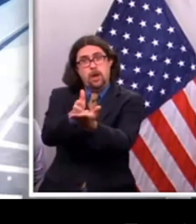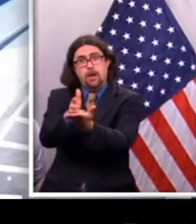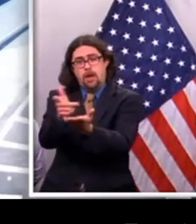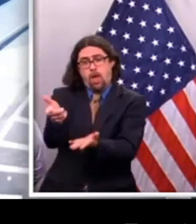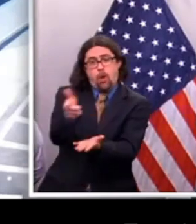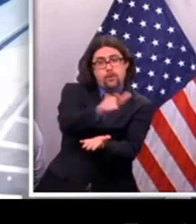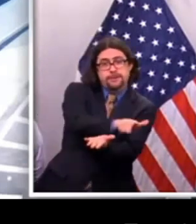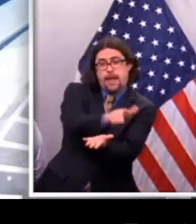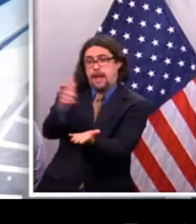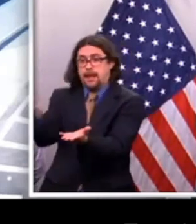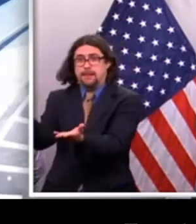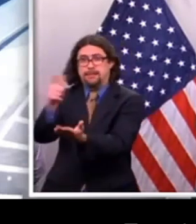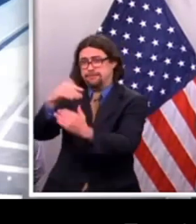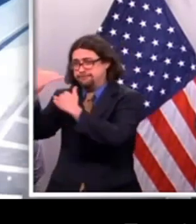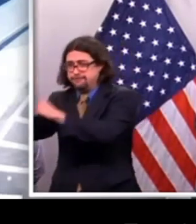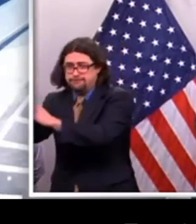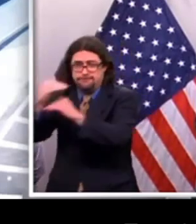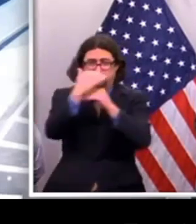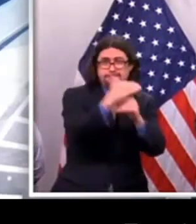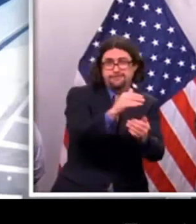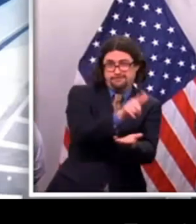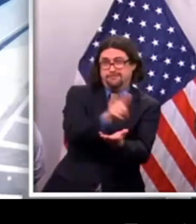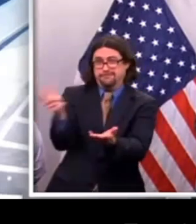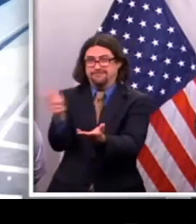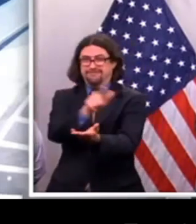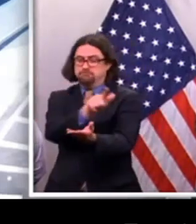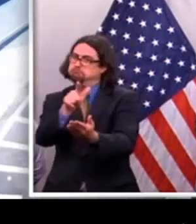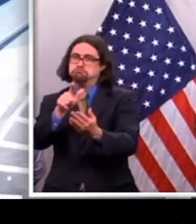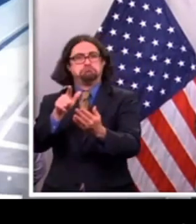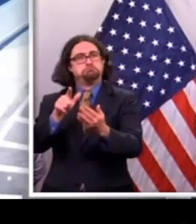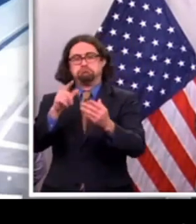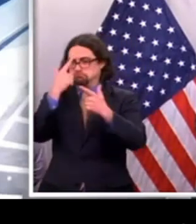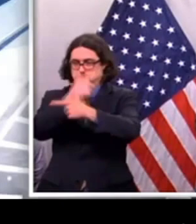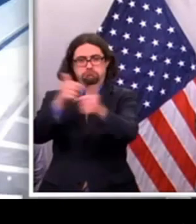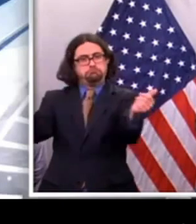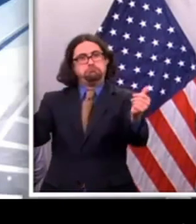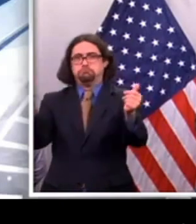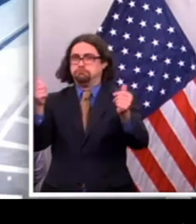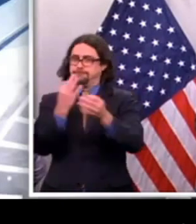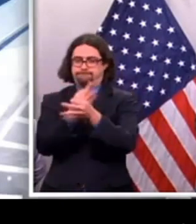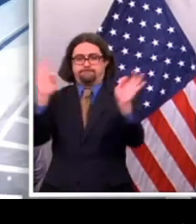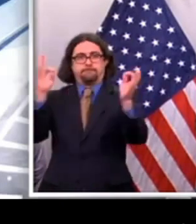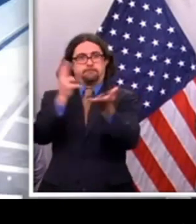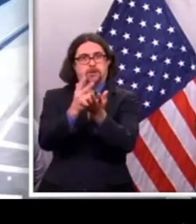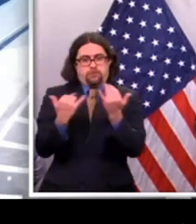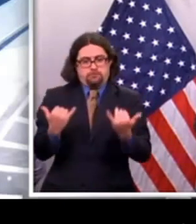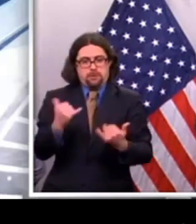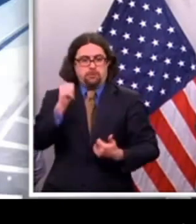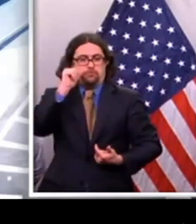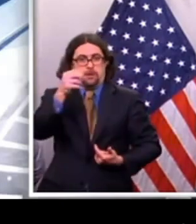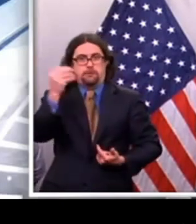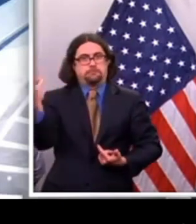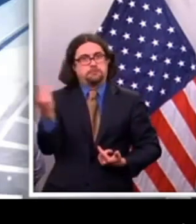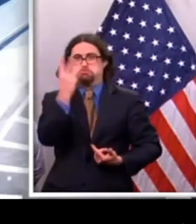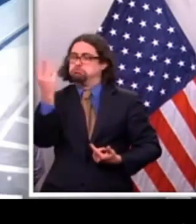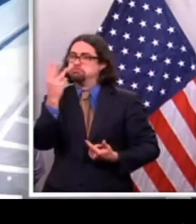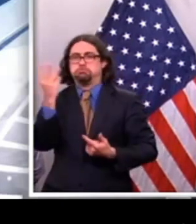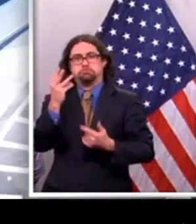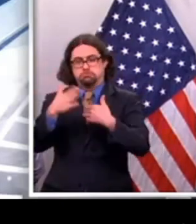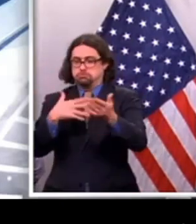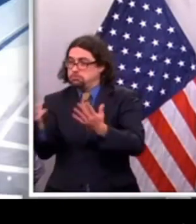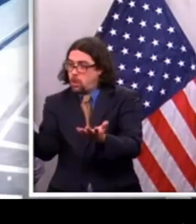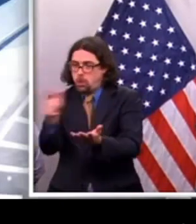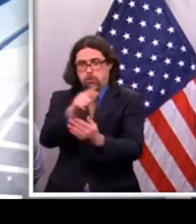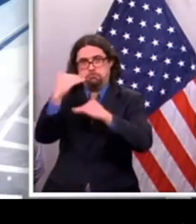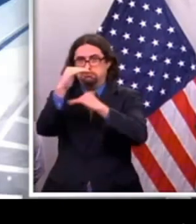Garbage and recycling pickups will be suspended throughout the snow-clearing operation. So today, tomorrow, very likely into Wednesday